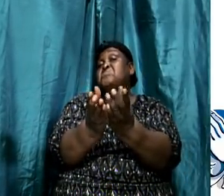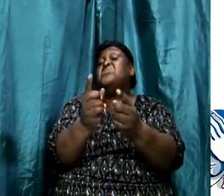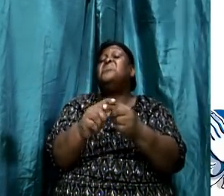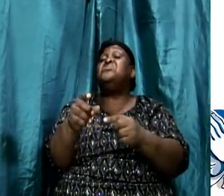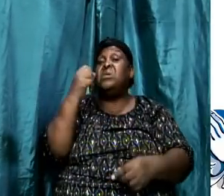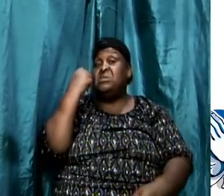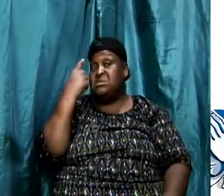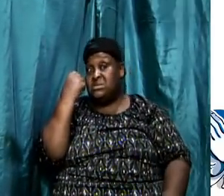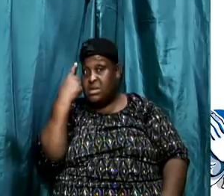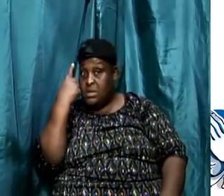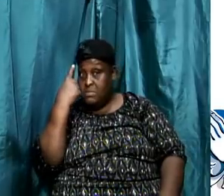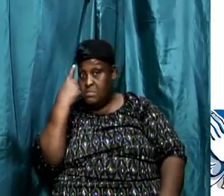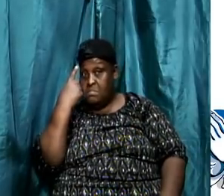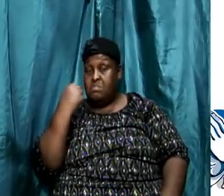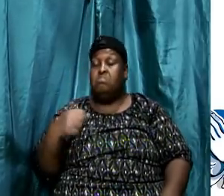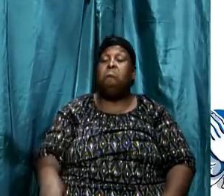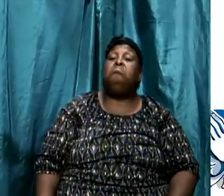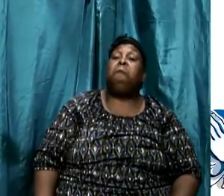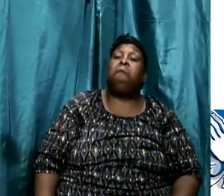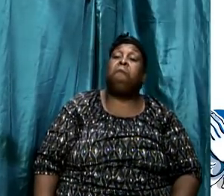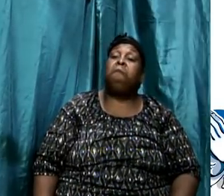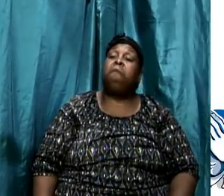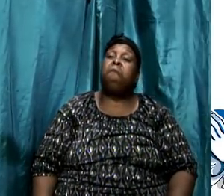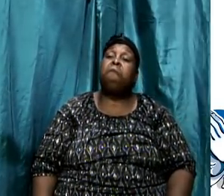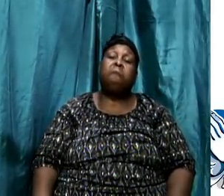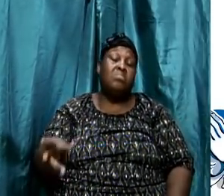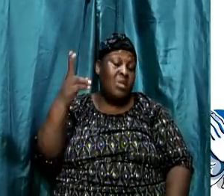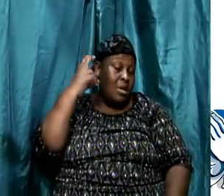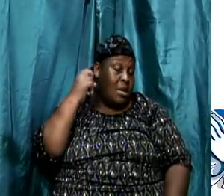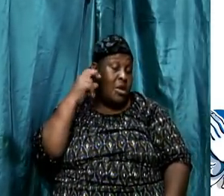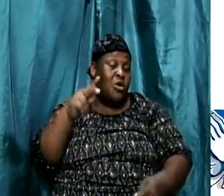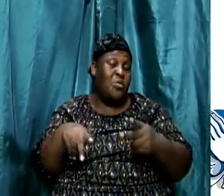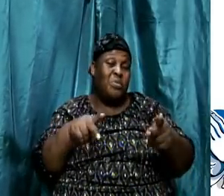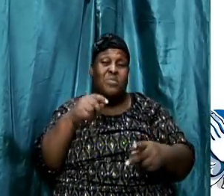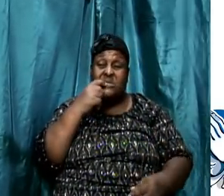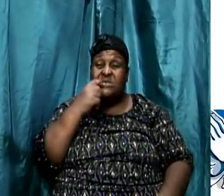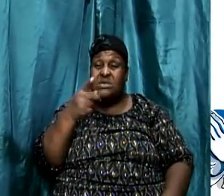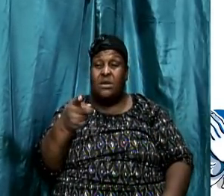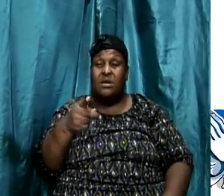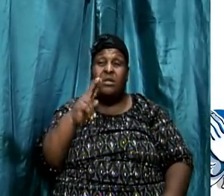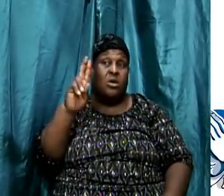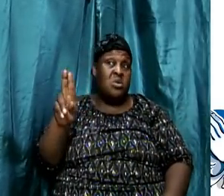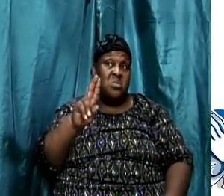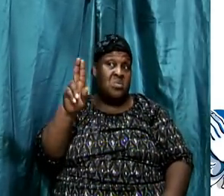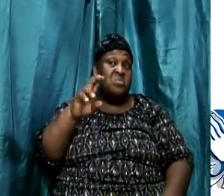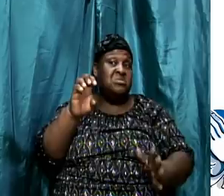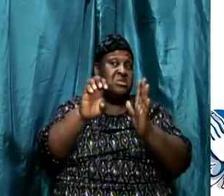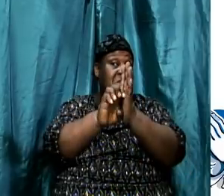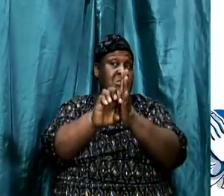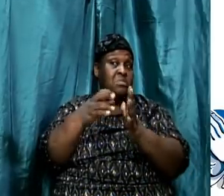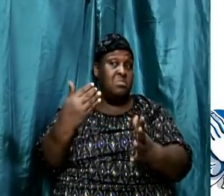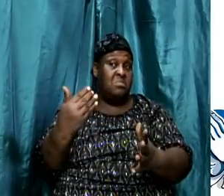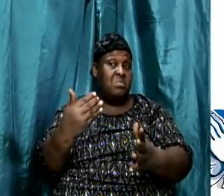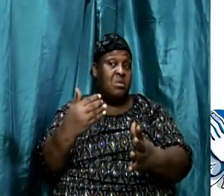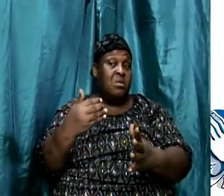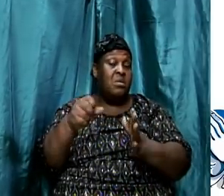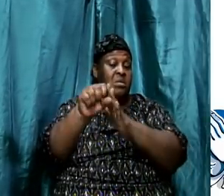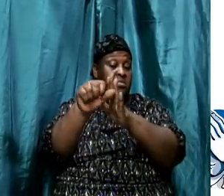Again, our next example, I've heard people say and I've used this example before in the scripture in